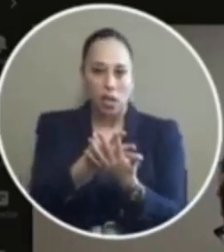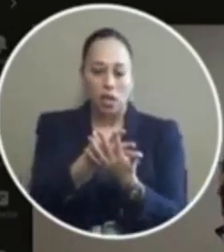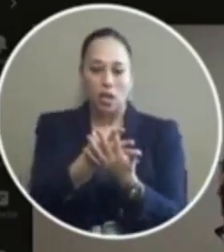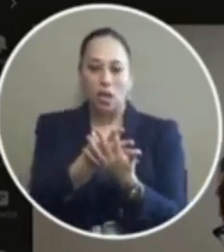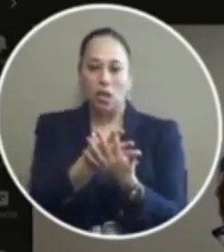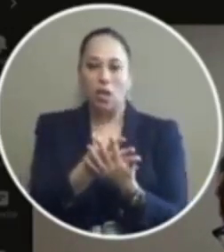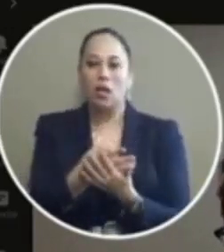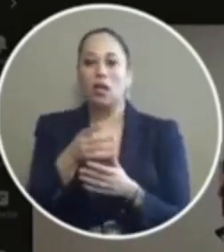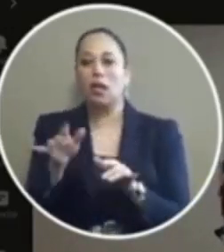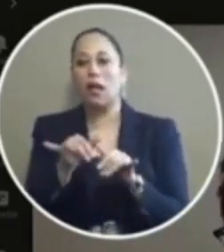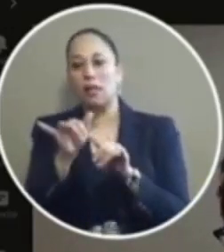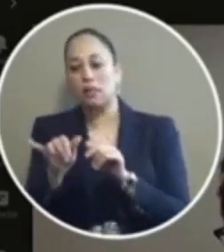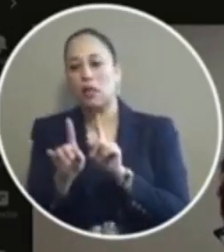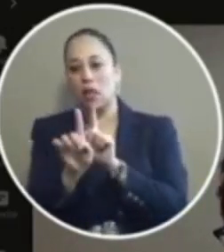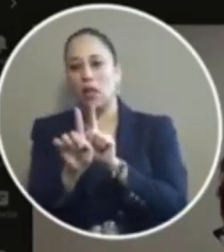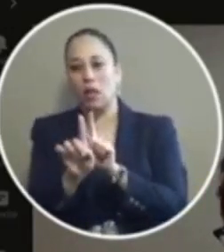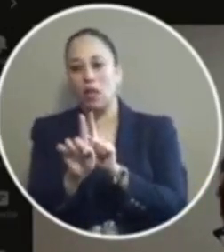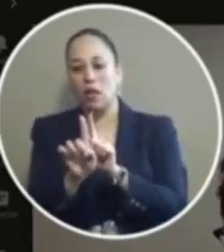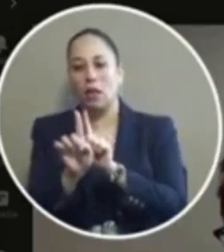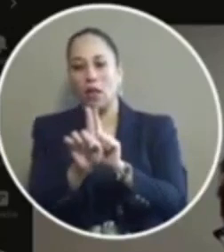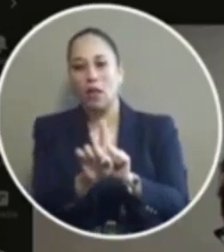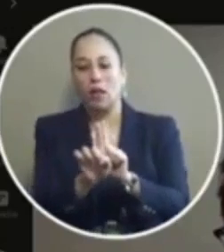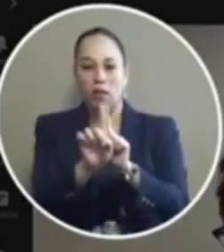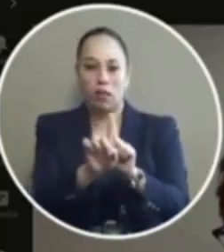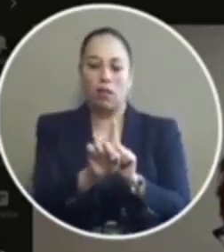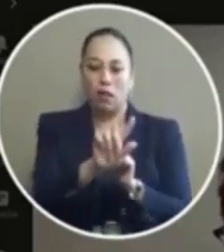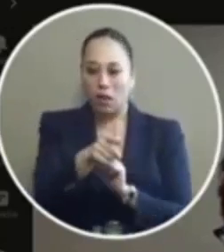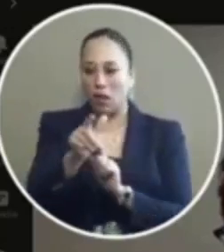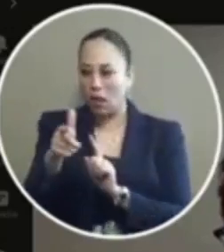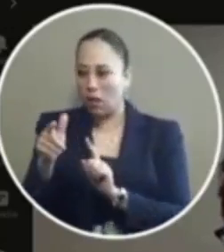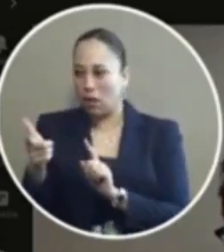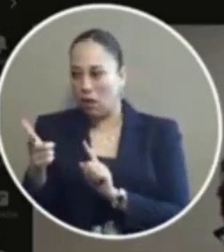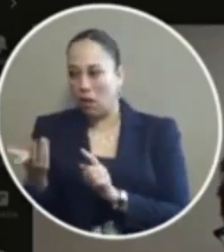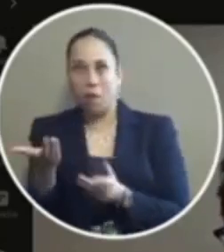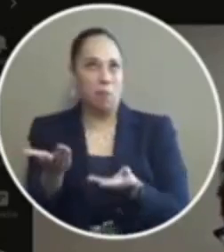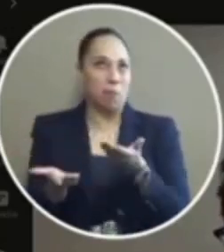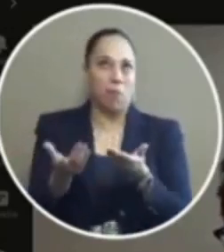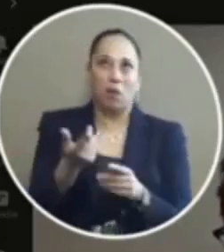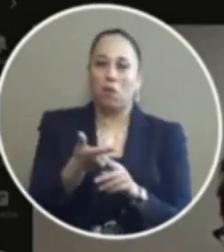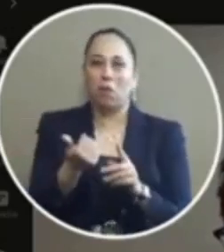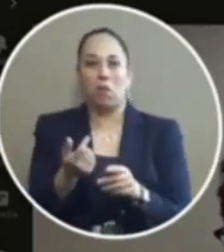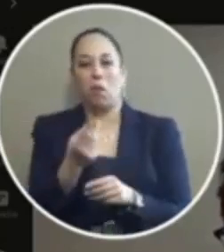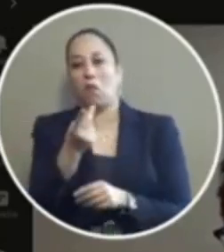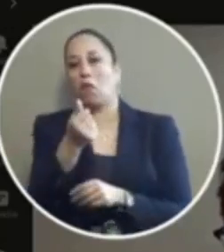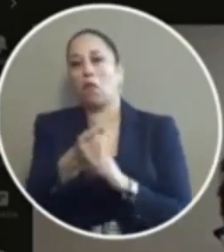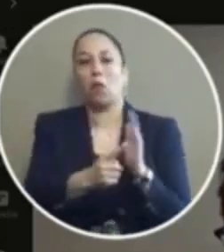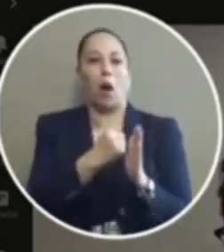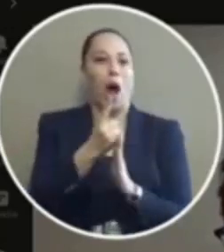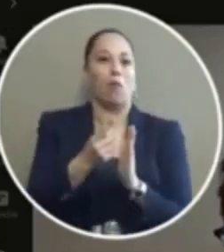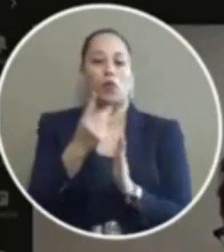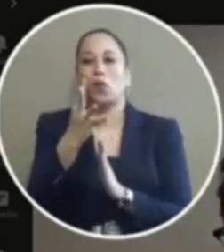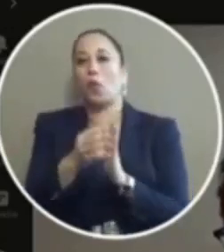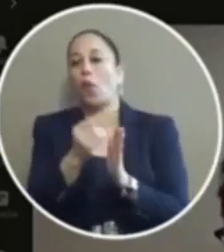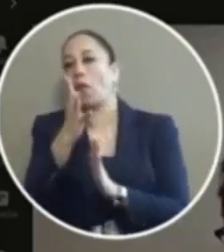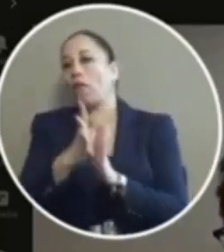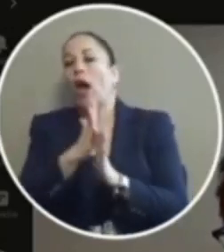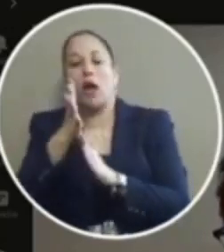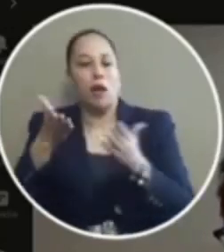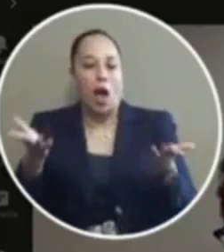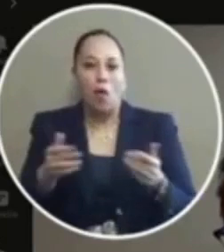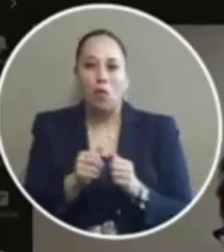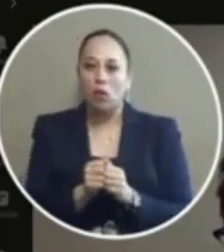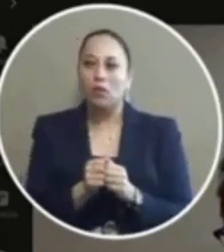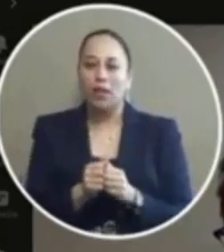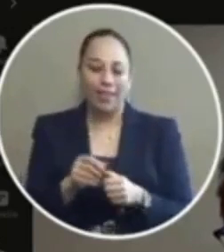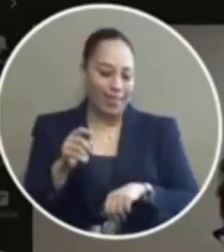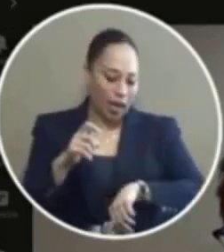to stand around while the person is in line to be booked which could be anywhere from a couple of hours to four or five hours that's time